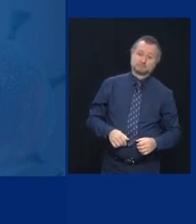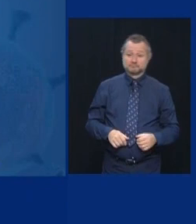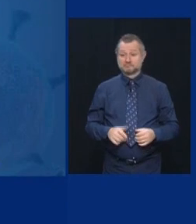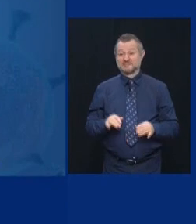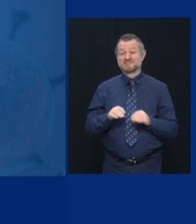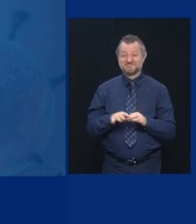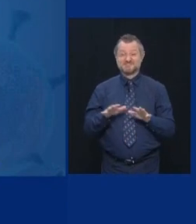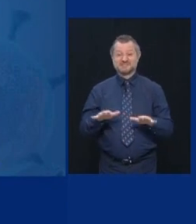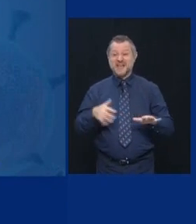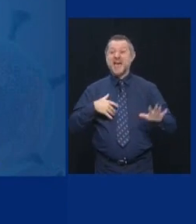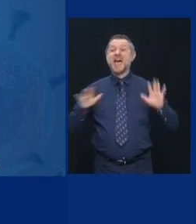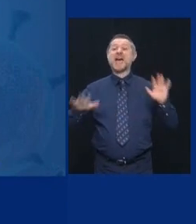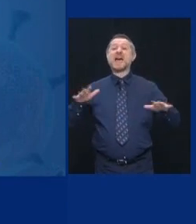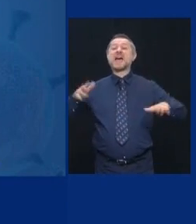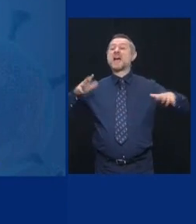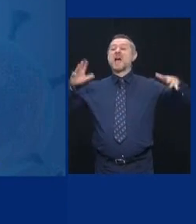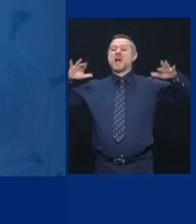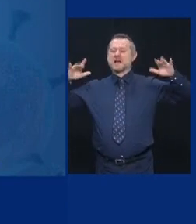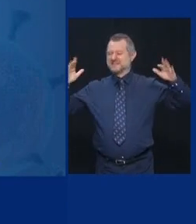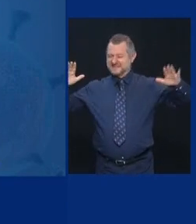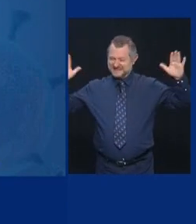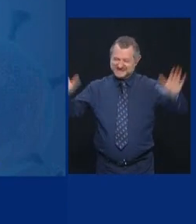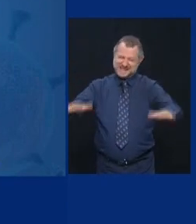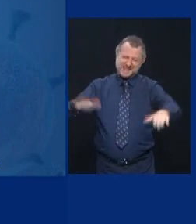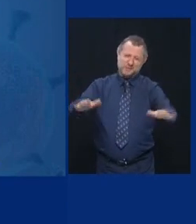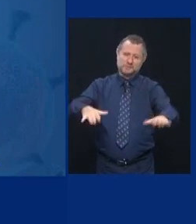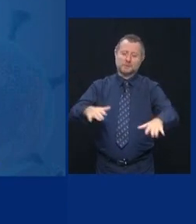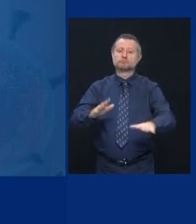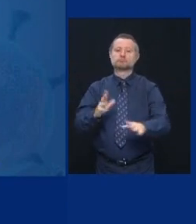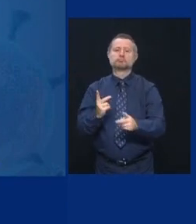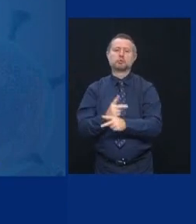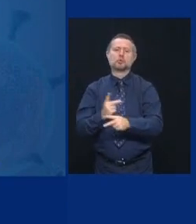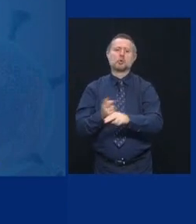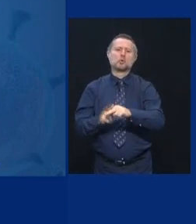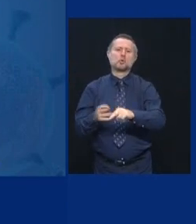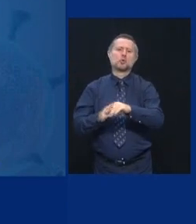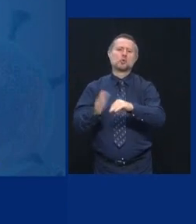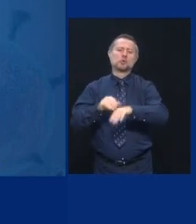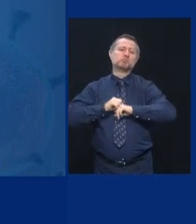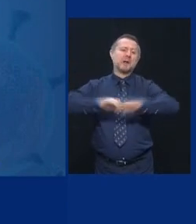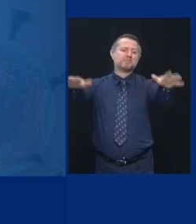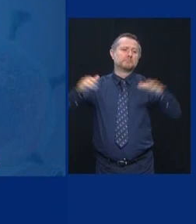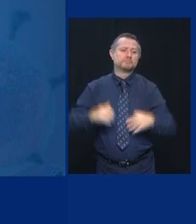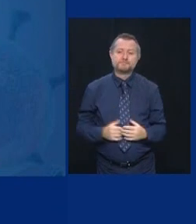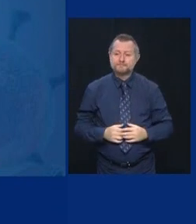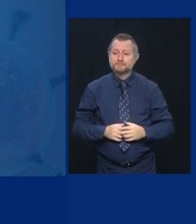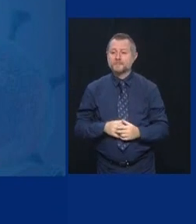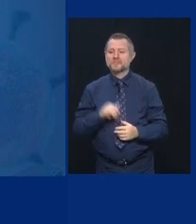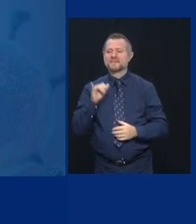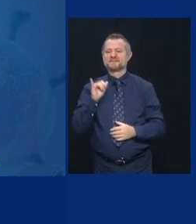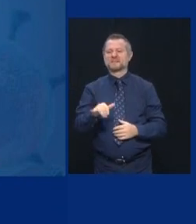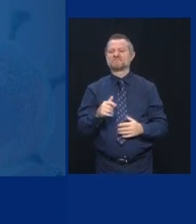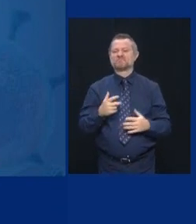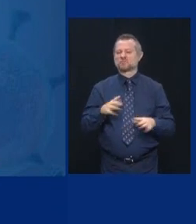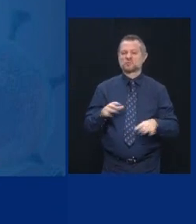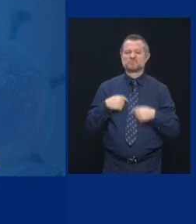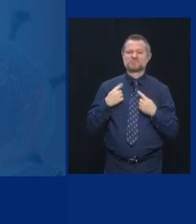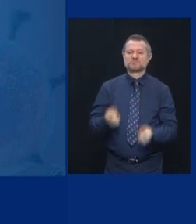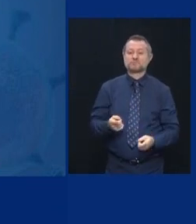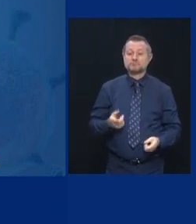embers before it's a fire out of control? That's always the question. That was the question in Wuhan,